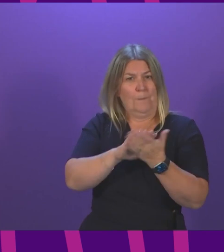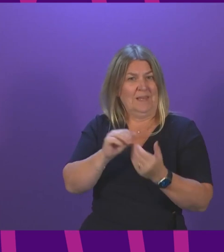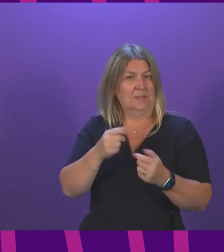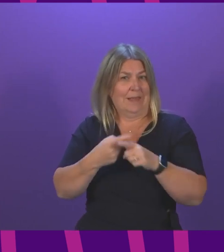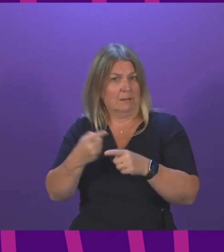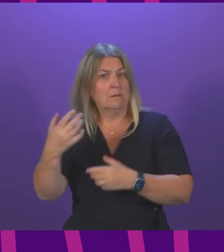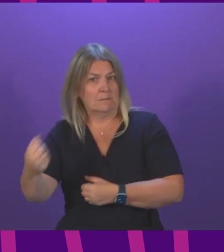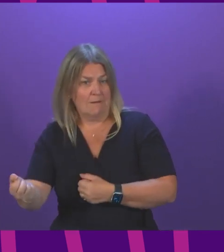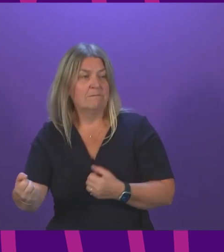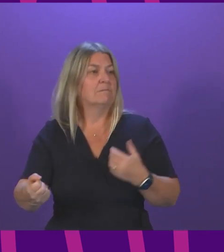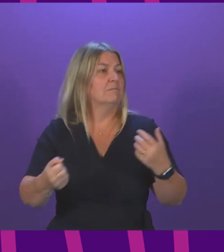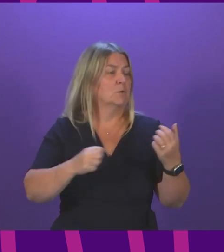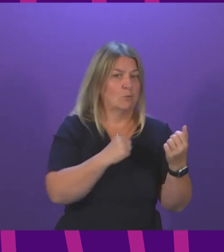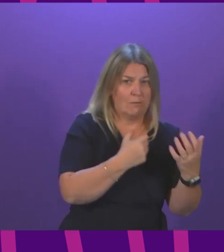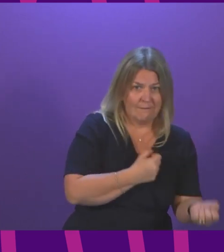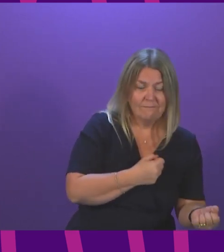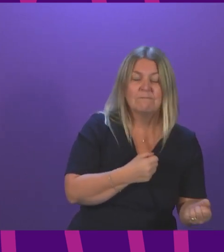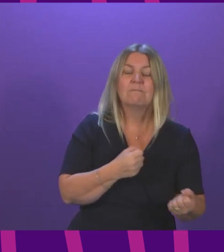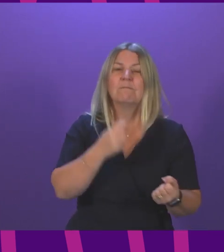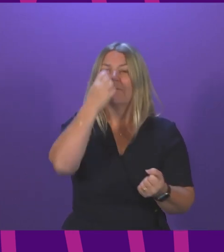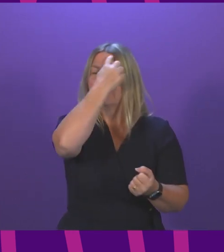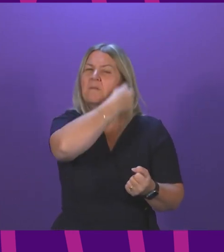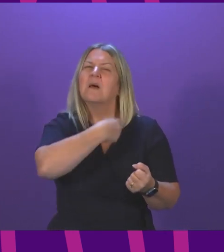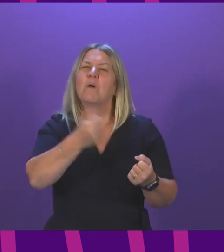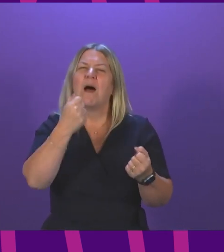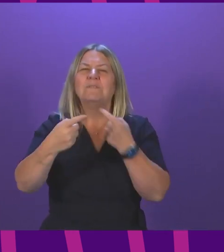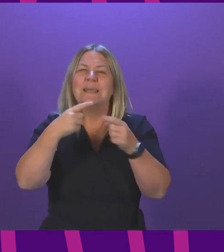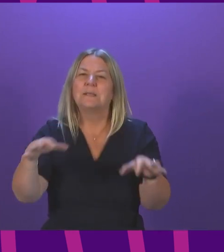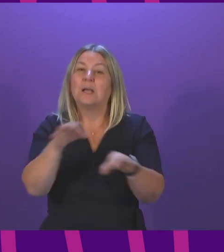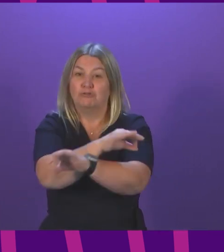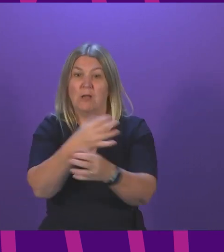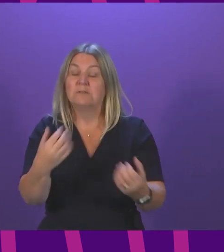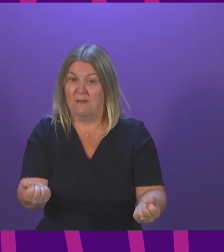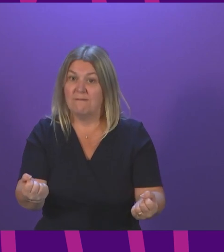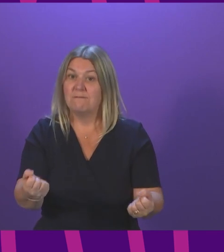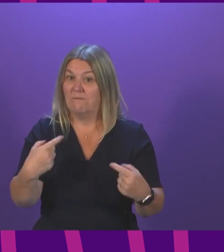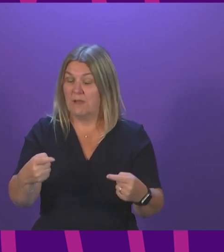we already have, for example, with England, a data exchange that is available.